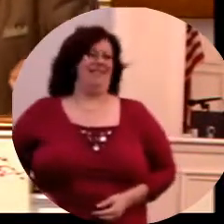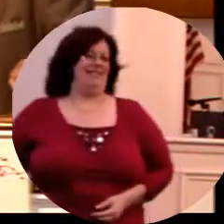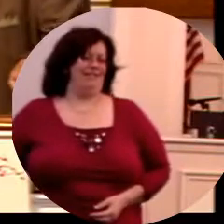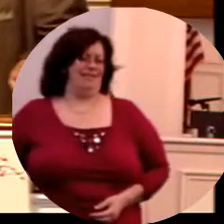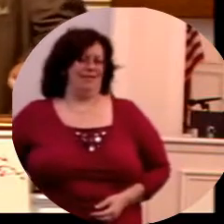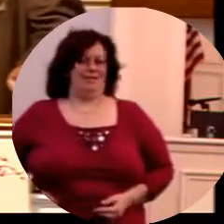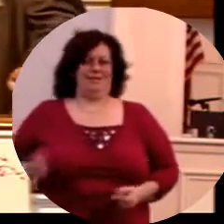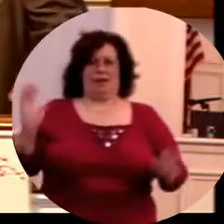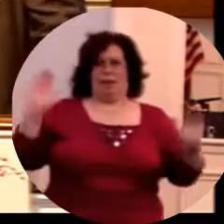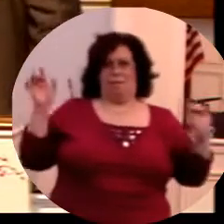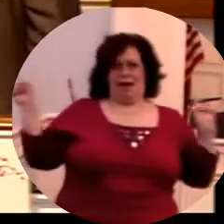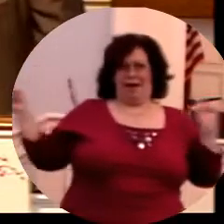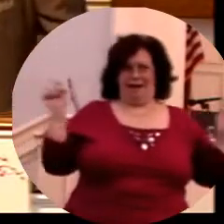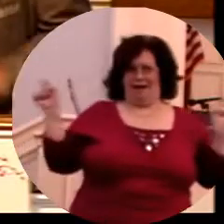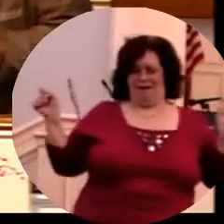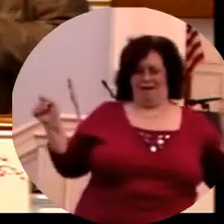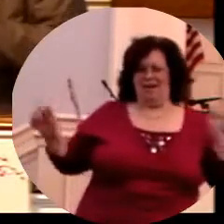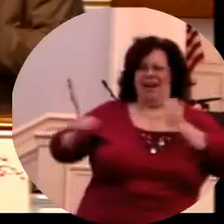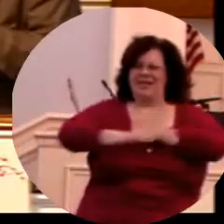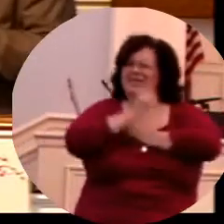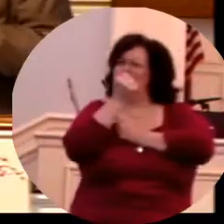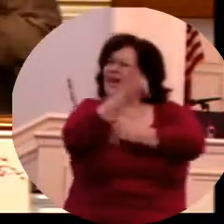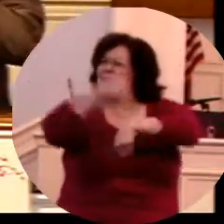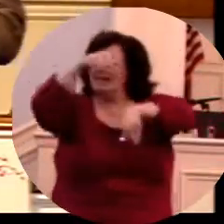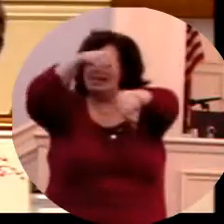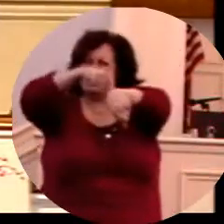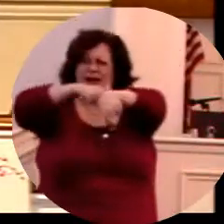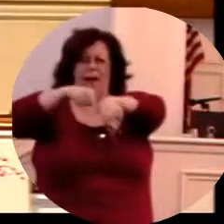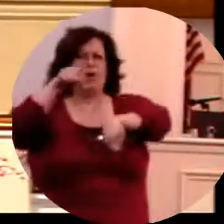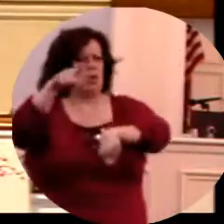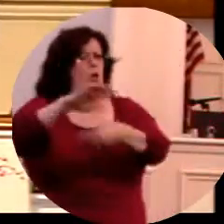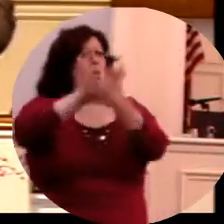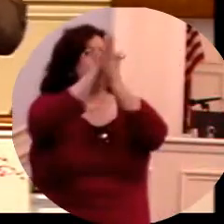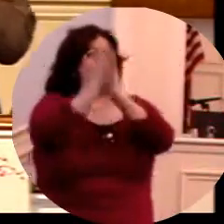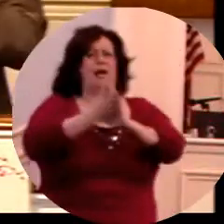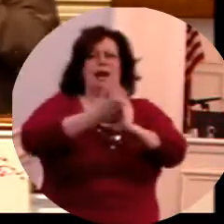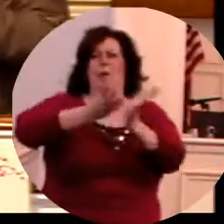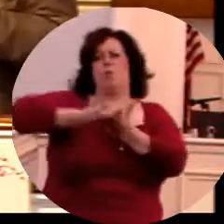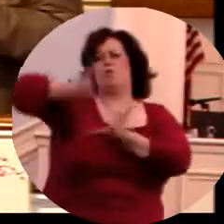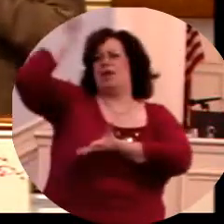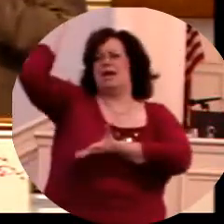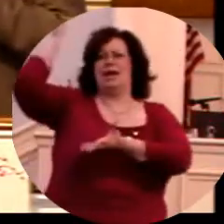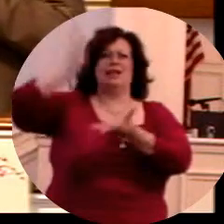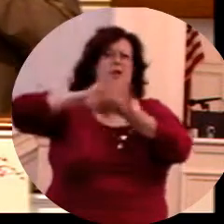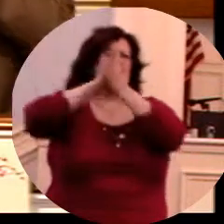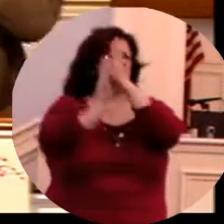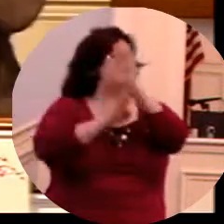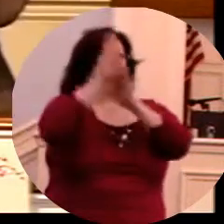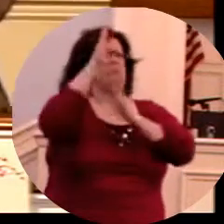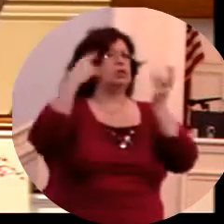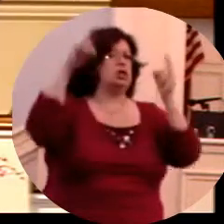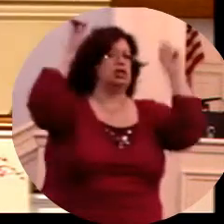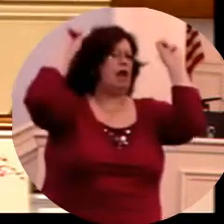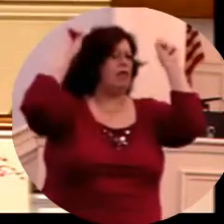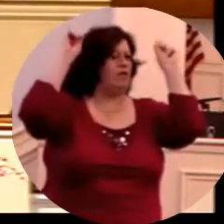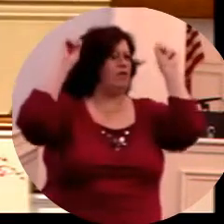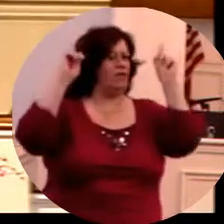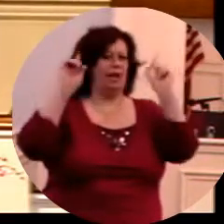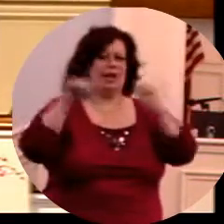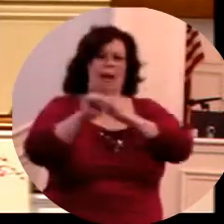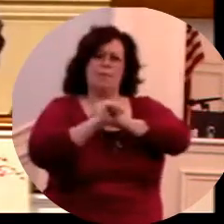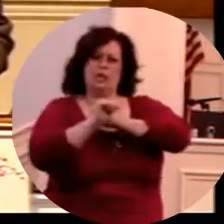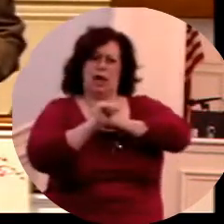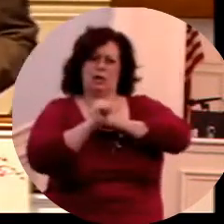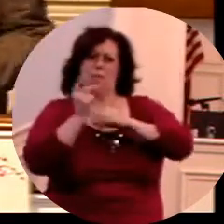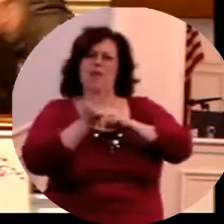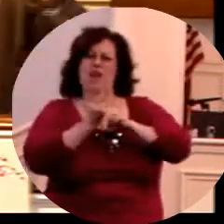Brother John. We find that there's a danger any time you're prosperous. Prosperity is dangerous. Now, I